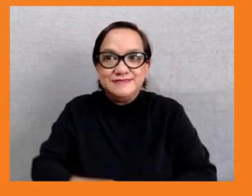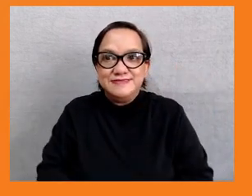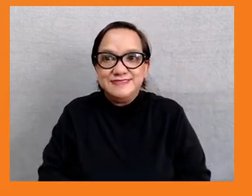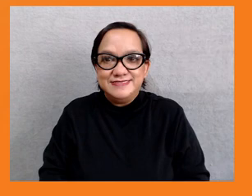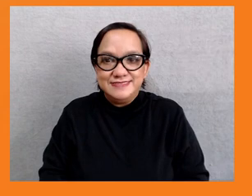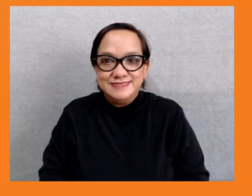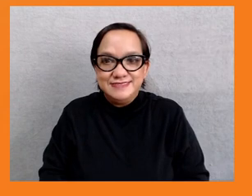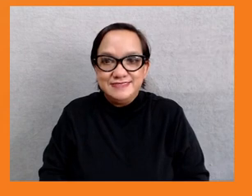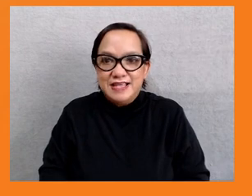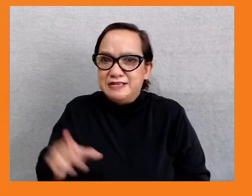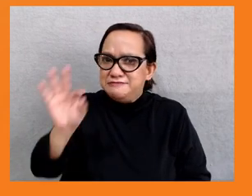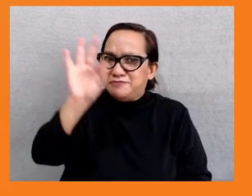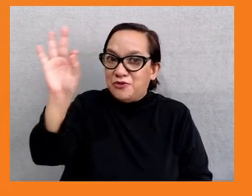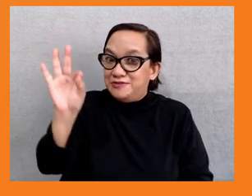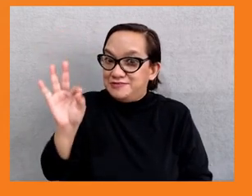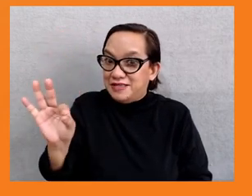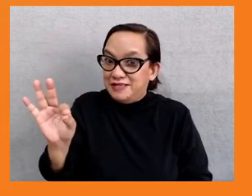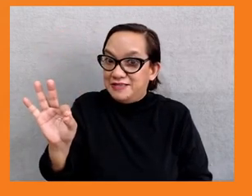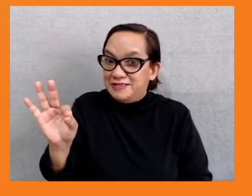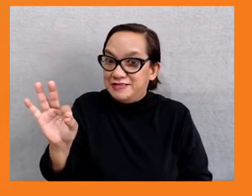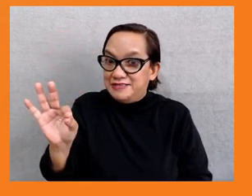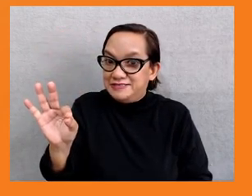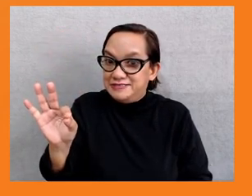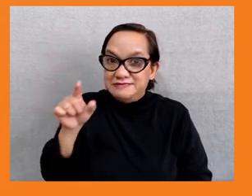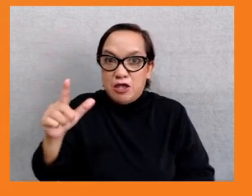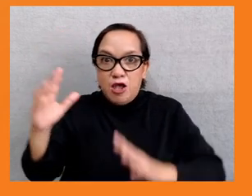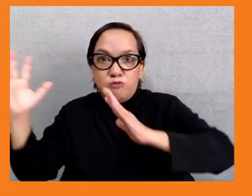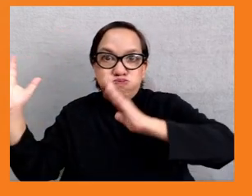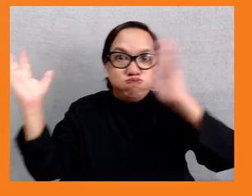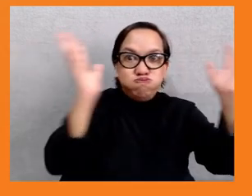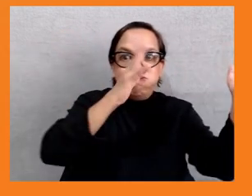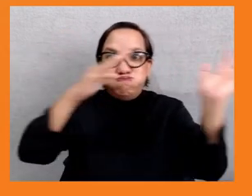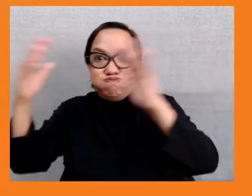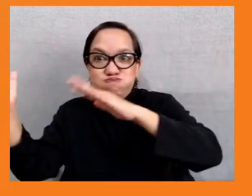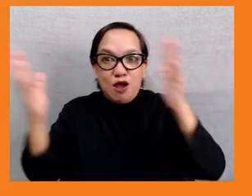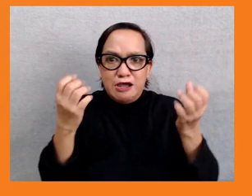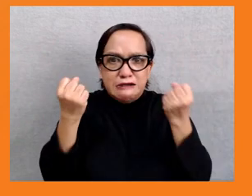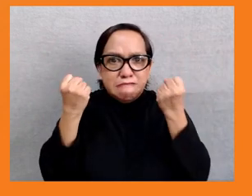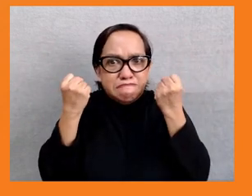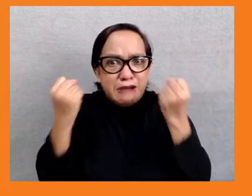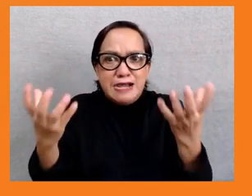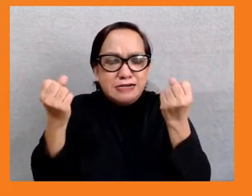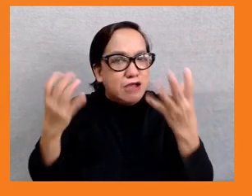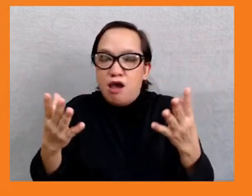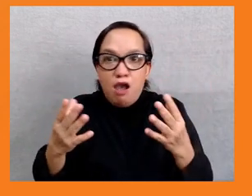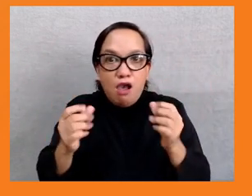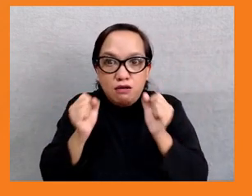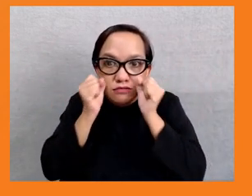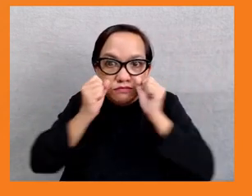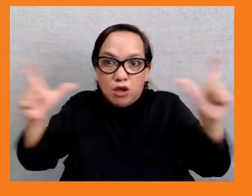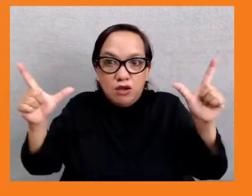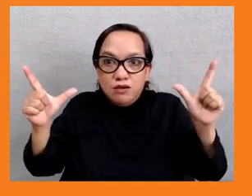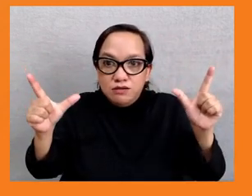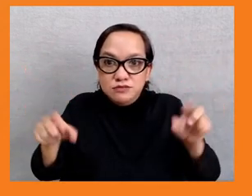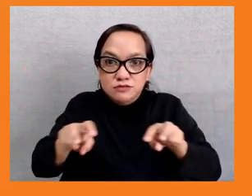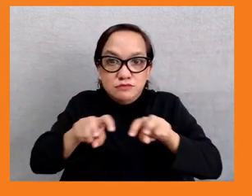from a super typhoon which seemingly caught many by surprise. Can the panel comment on how the speed of these extreme weather